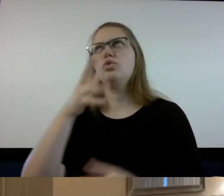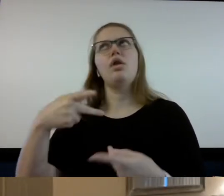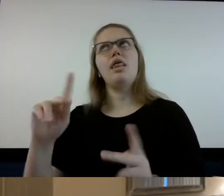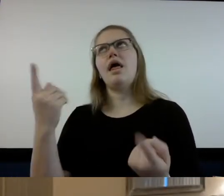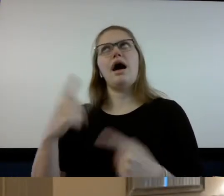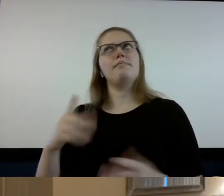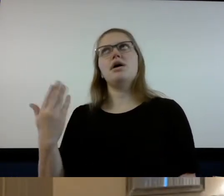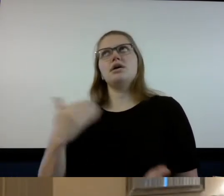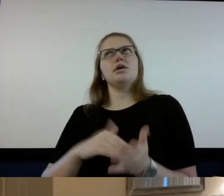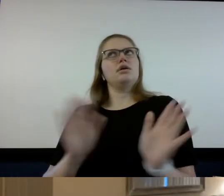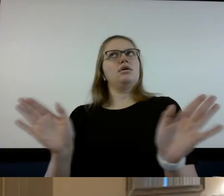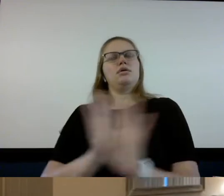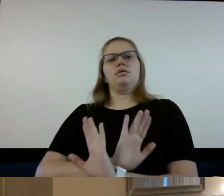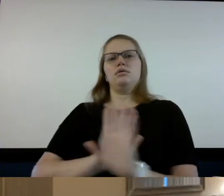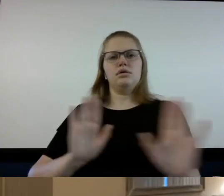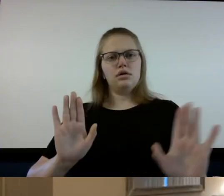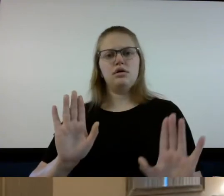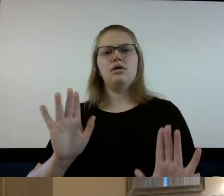I was in that